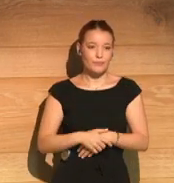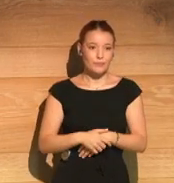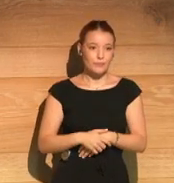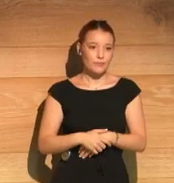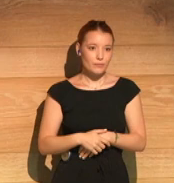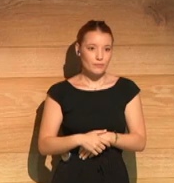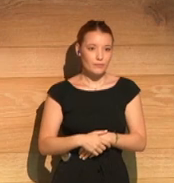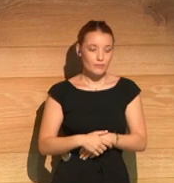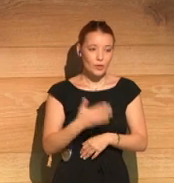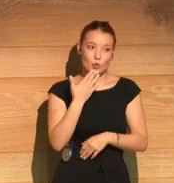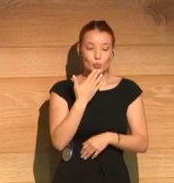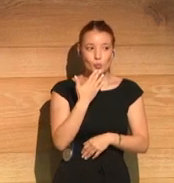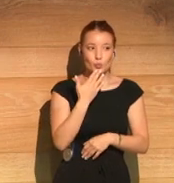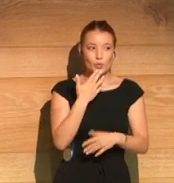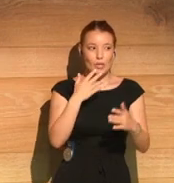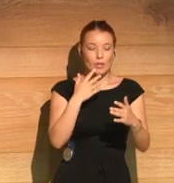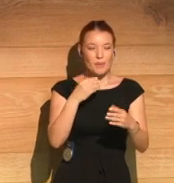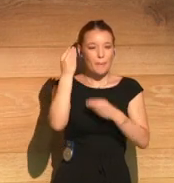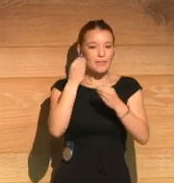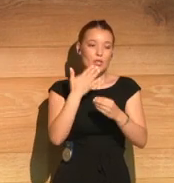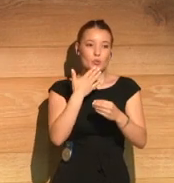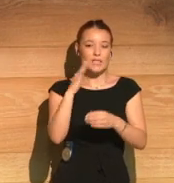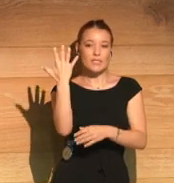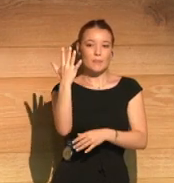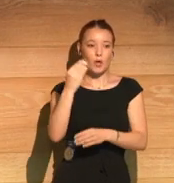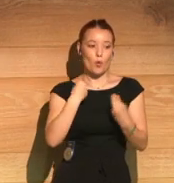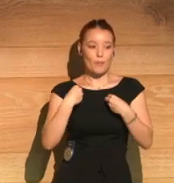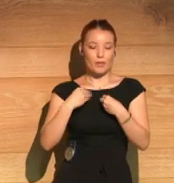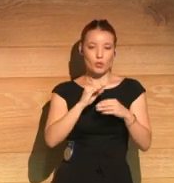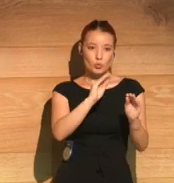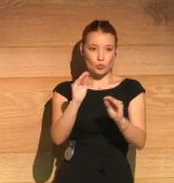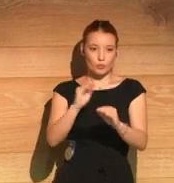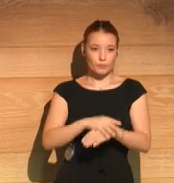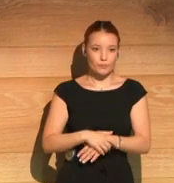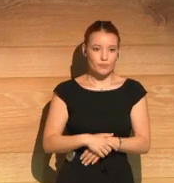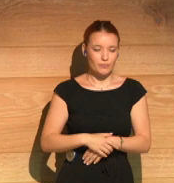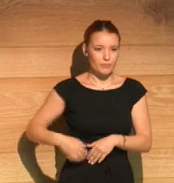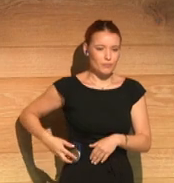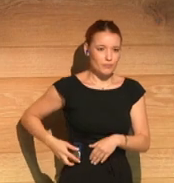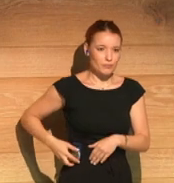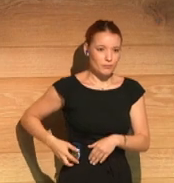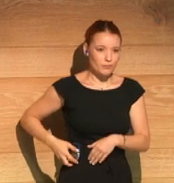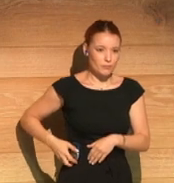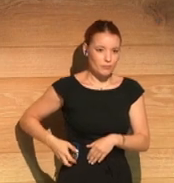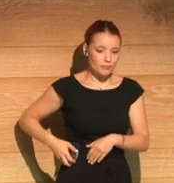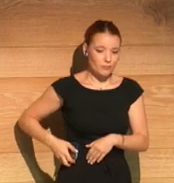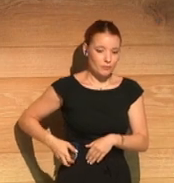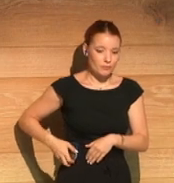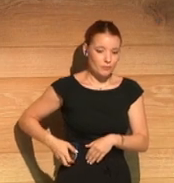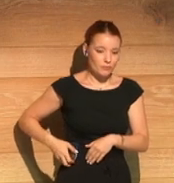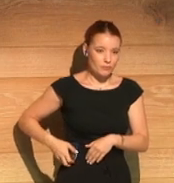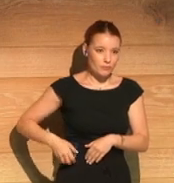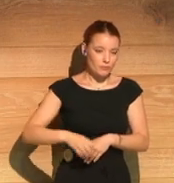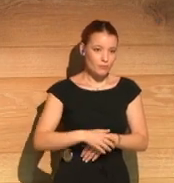who've been able to see themselves in it as if it's a mirror to their own lives. Yeah, it's been an overwhelmingly